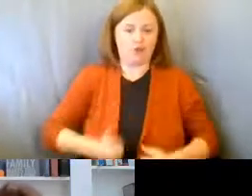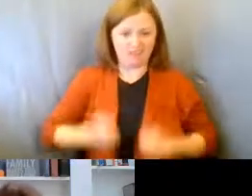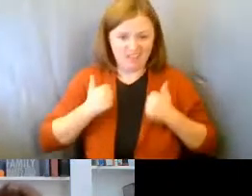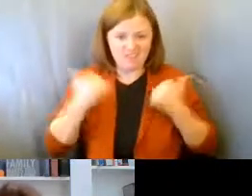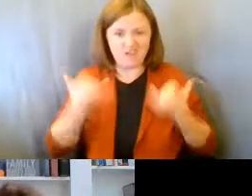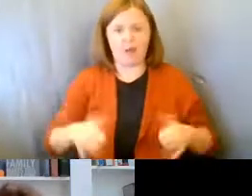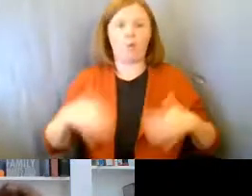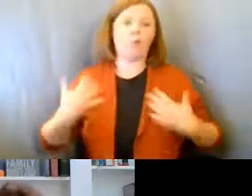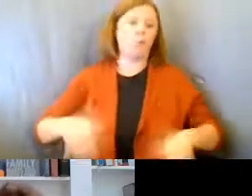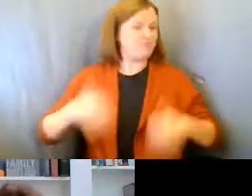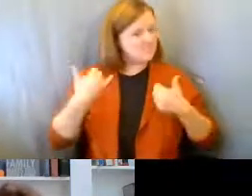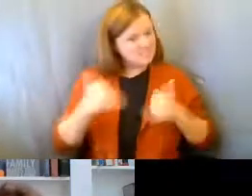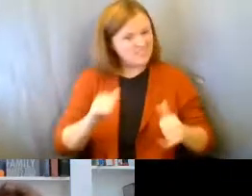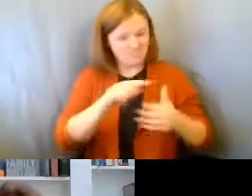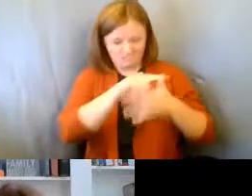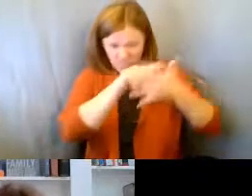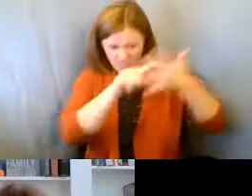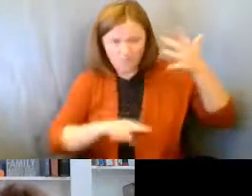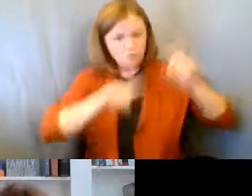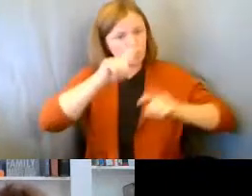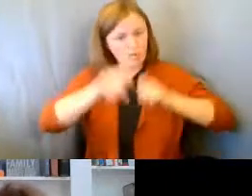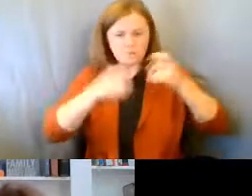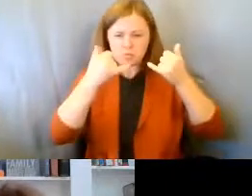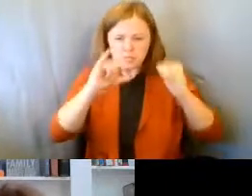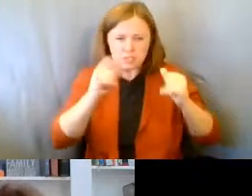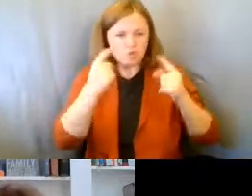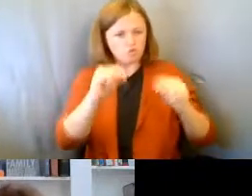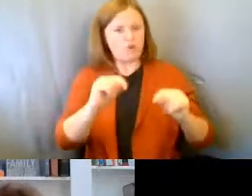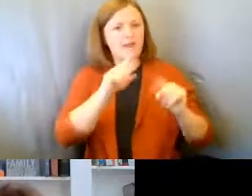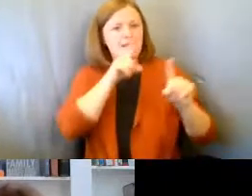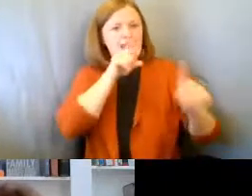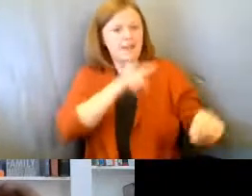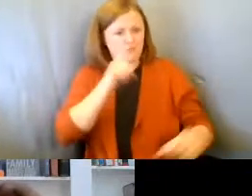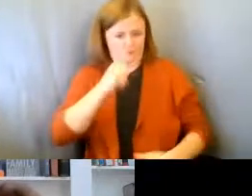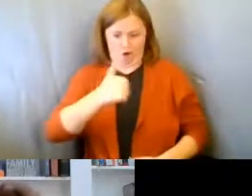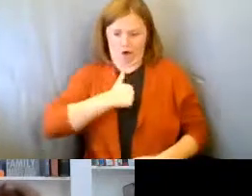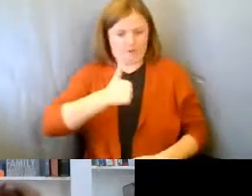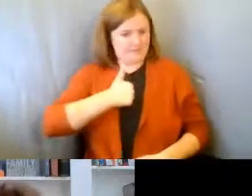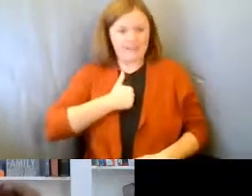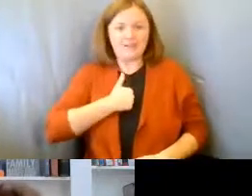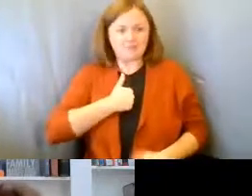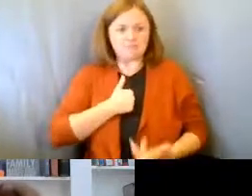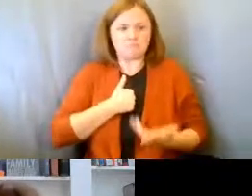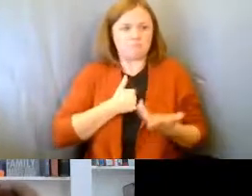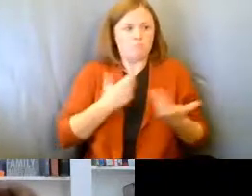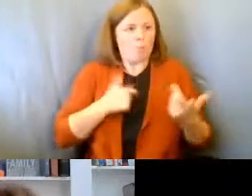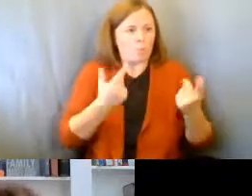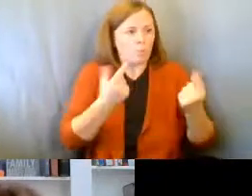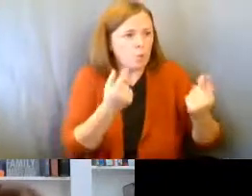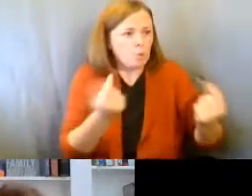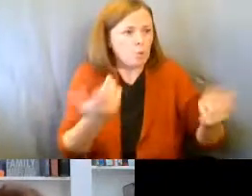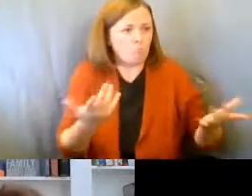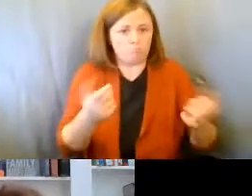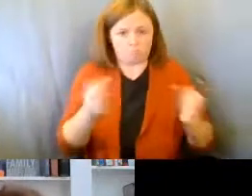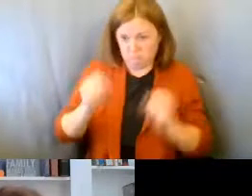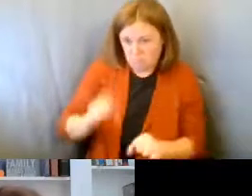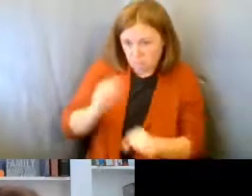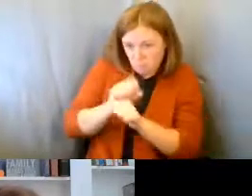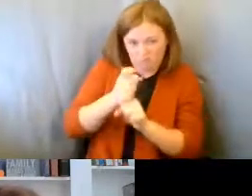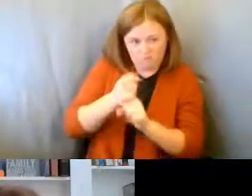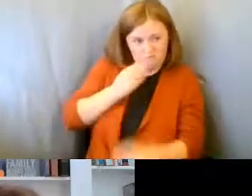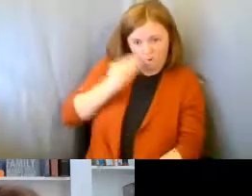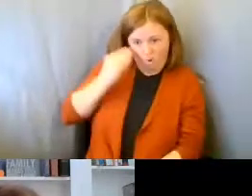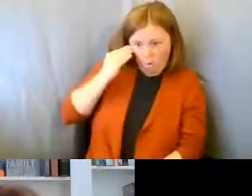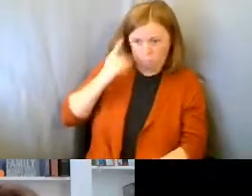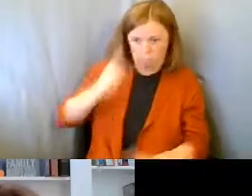these are still the questions that all of us are trying to answer for ourselves. What are we going to do? Are we able to work from home